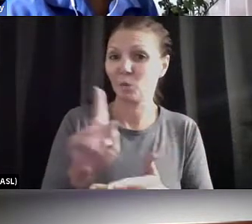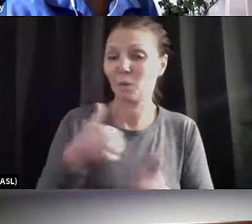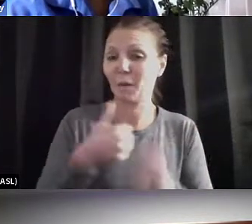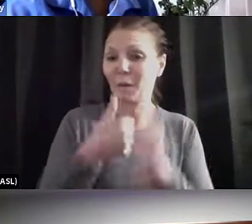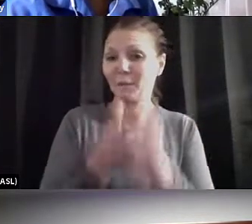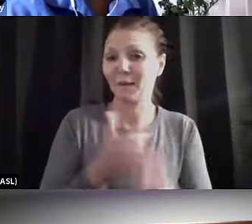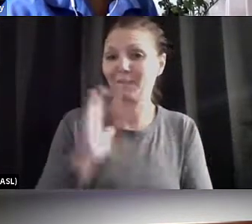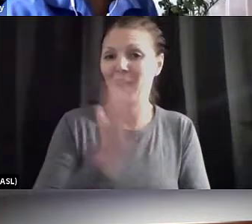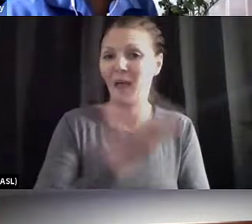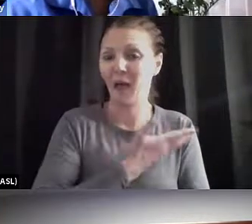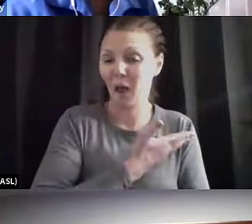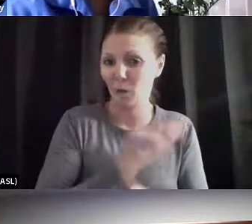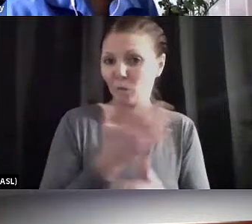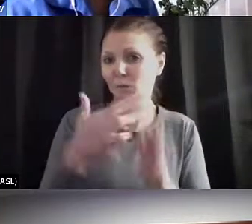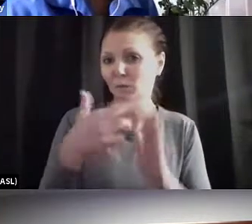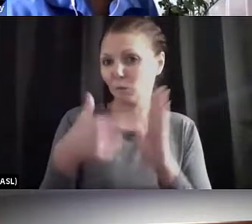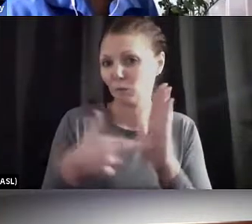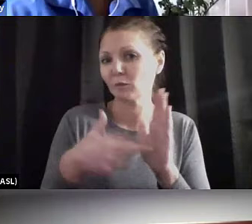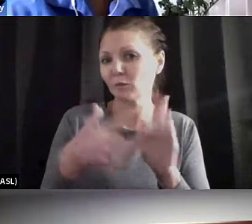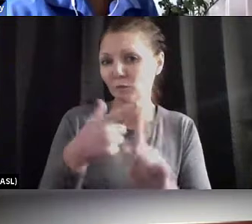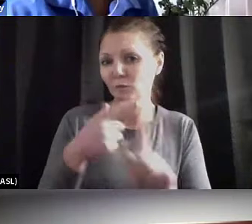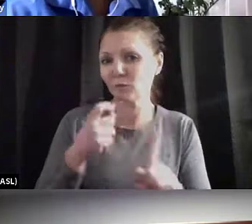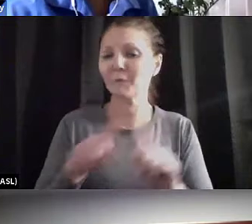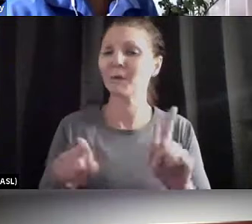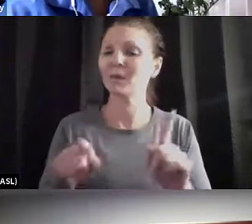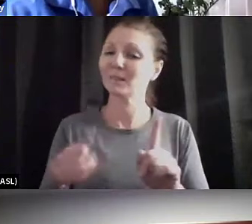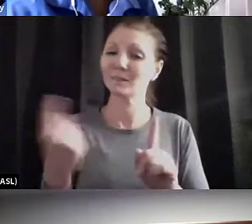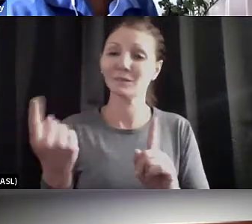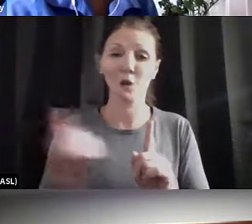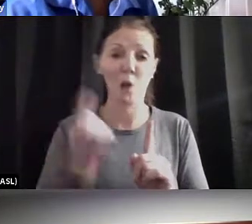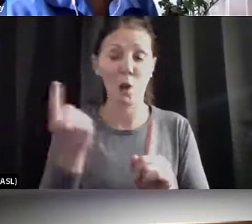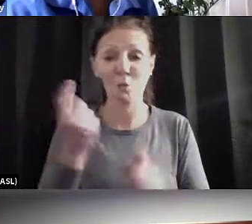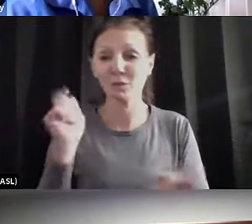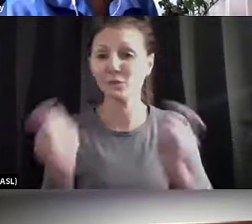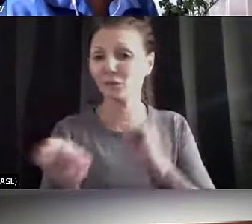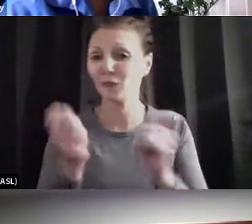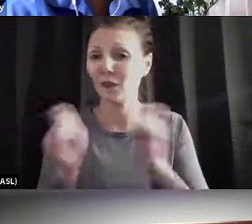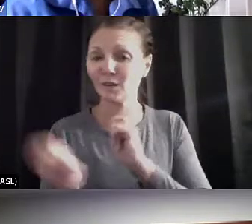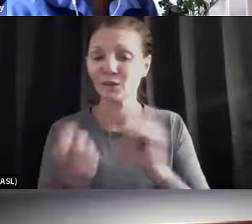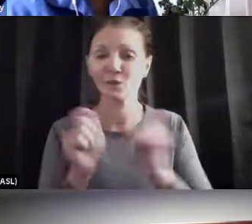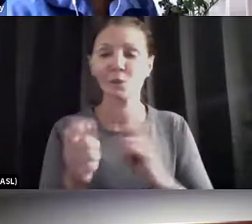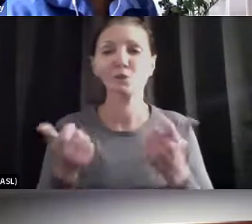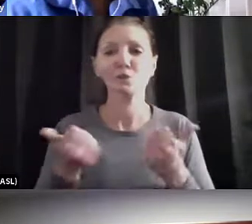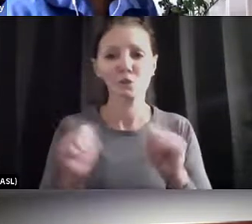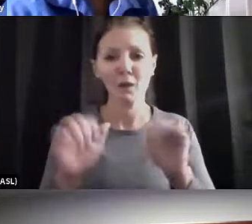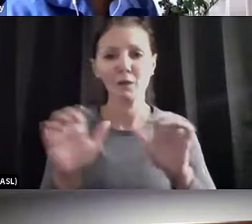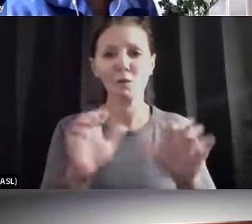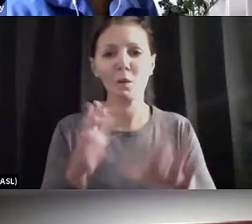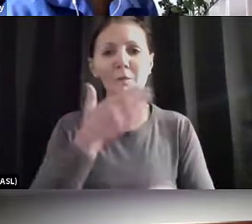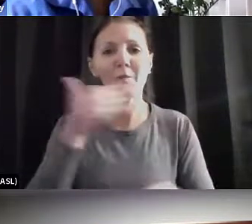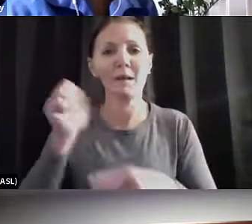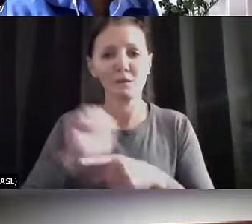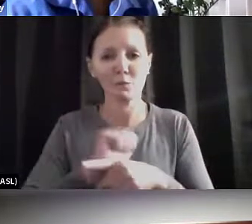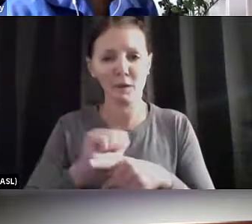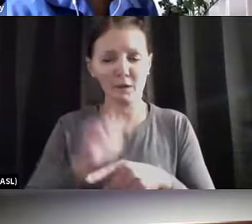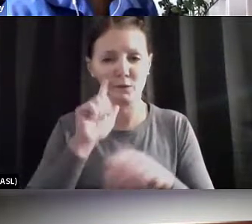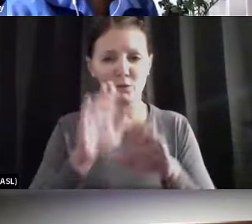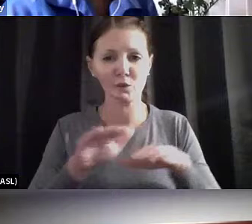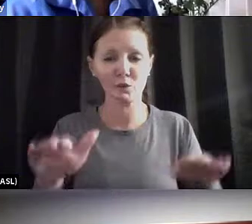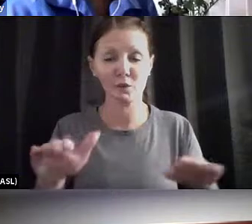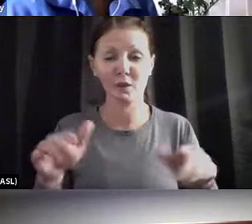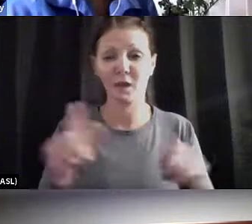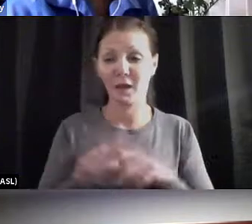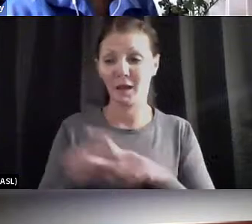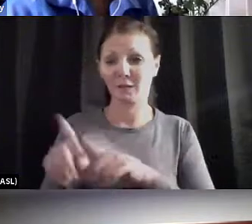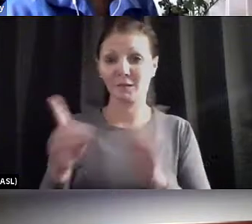guidelines off of. But this is always a moving target, and we are trying to do best practice for children. And I, as a physician, say